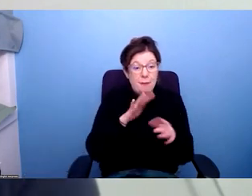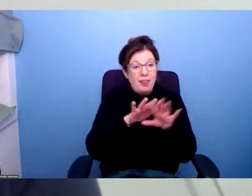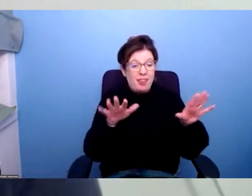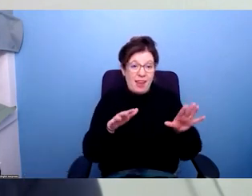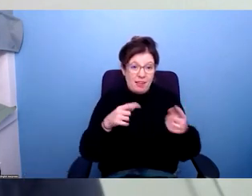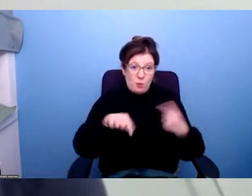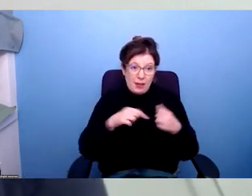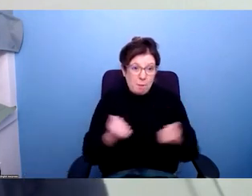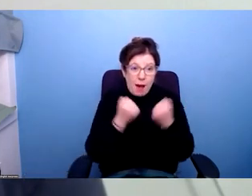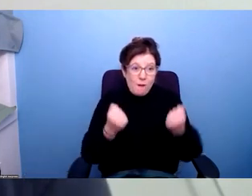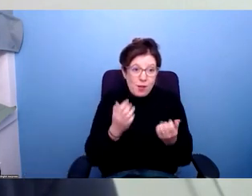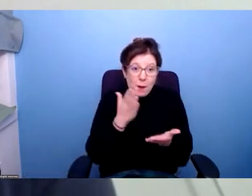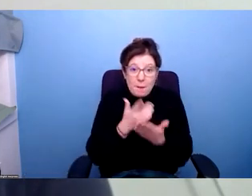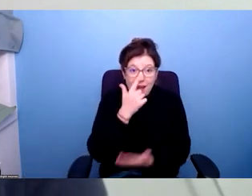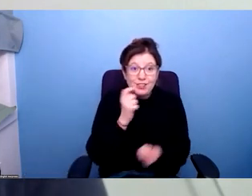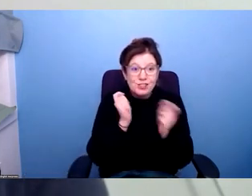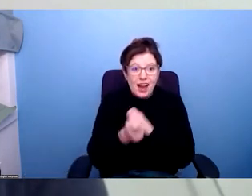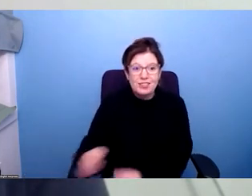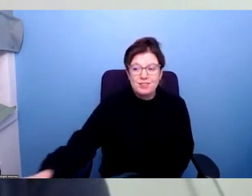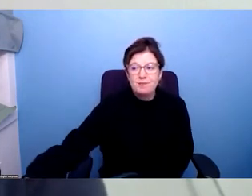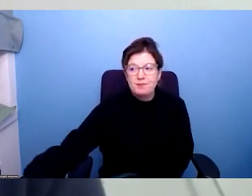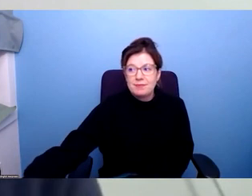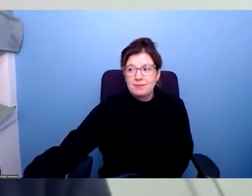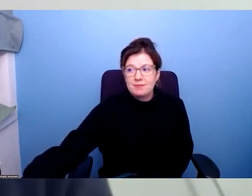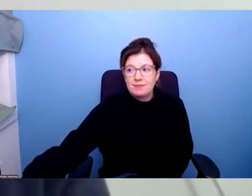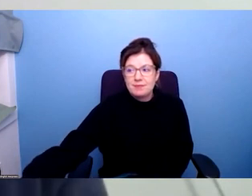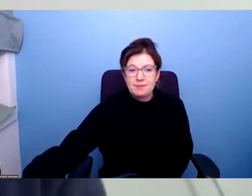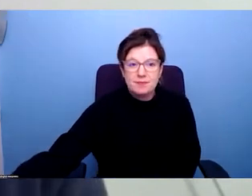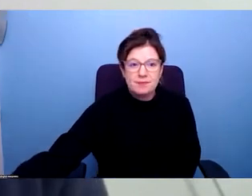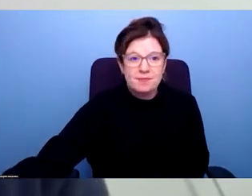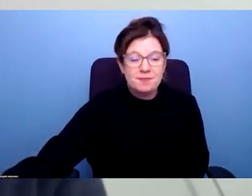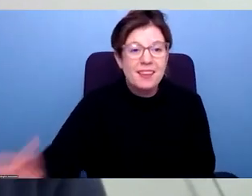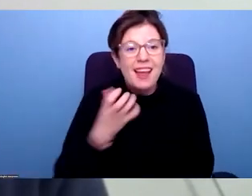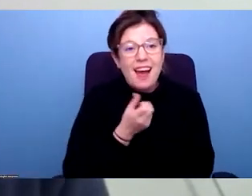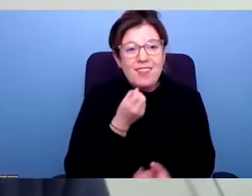change things. So I'll leave it on that and thank you all very much and have a lovely evening.